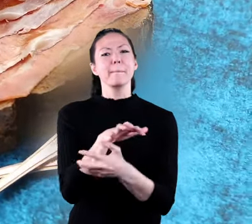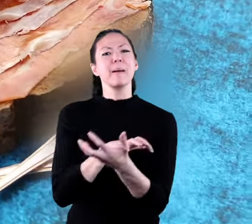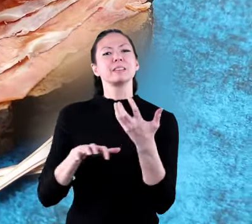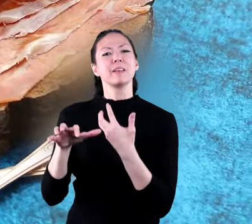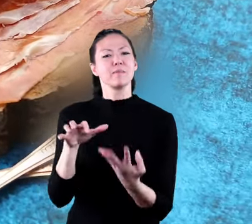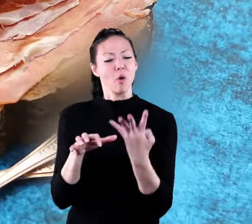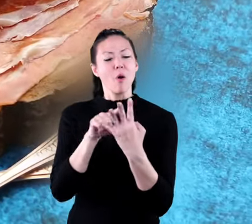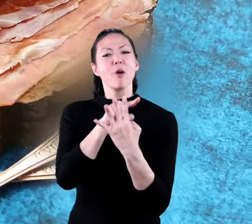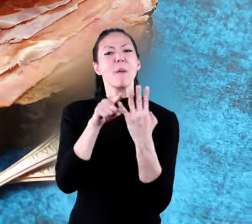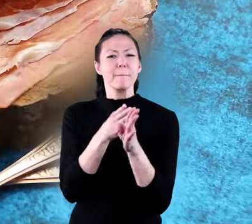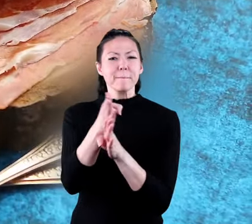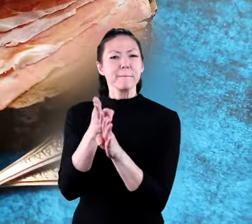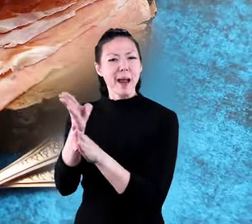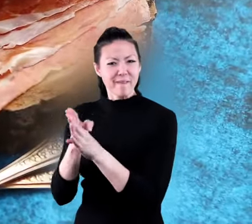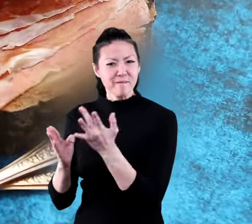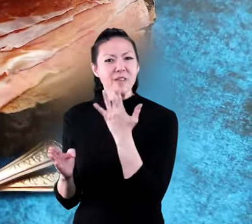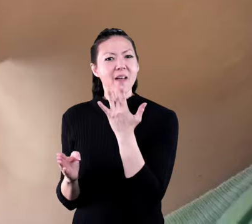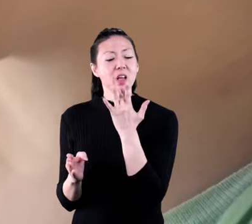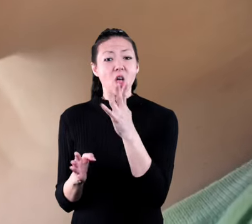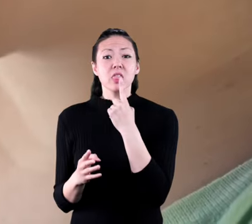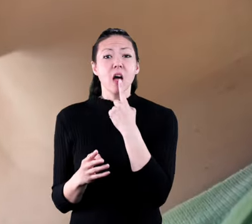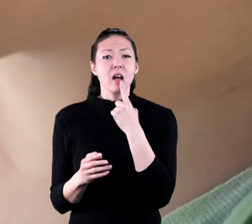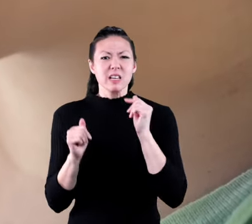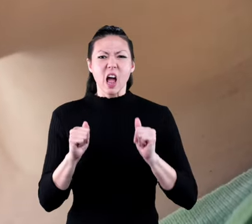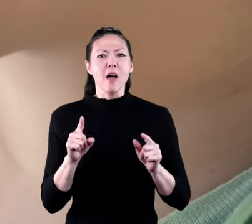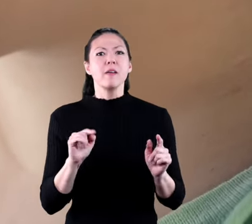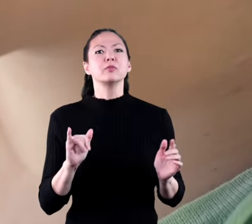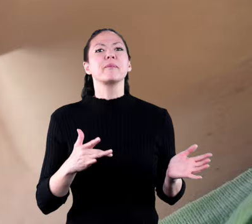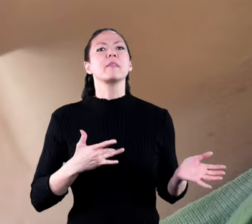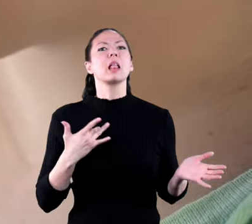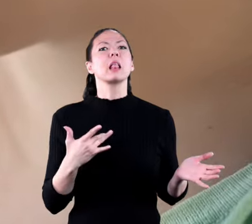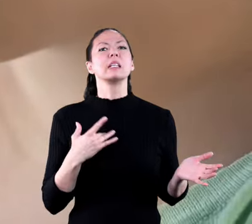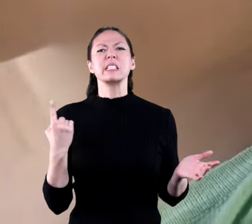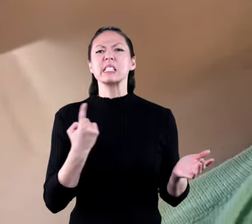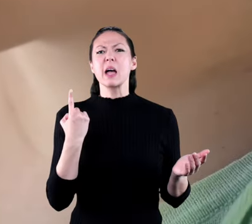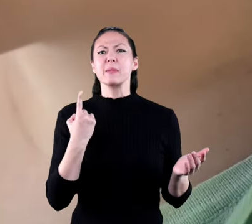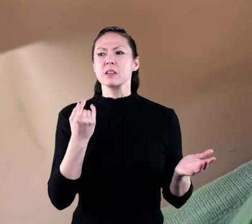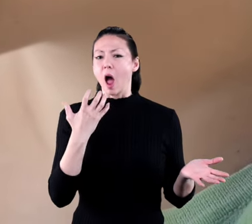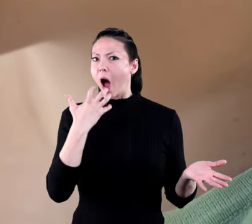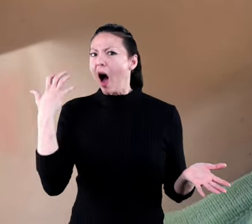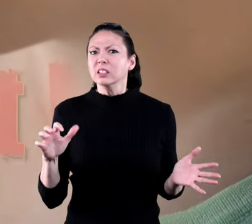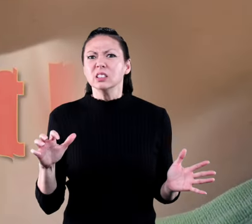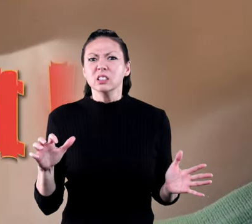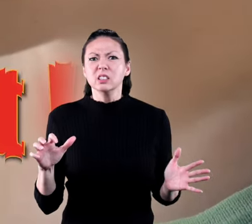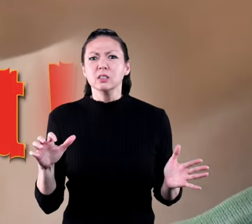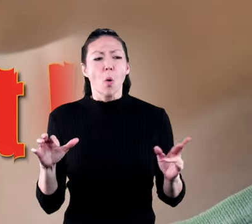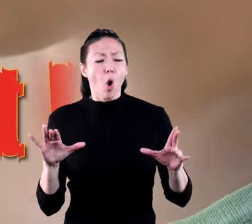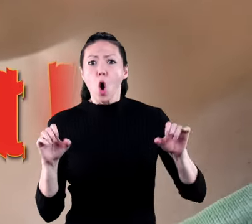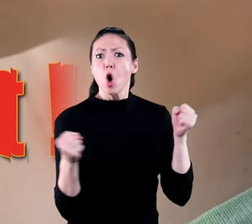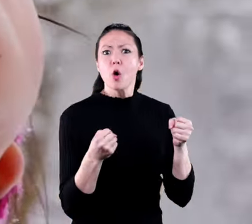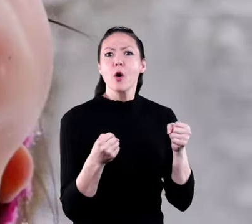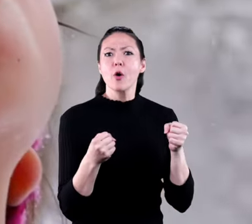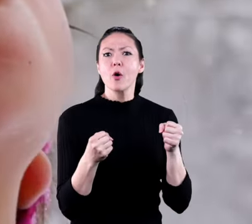of the four main flavors the tongue can also feel whether something in your mouth is hot cold